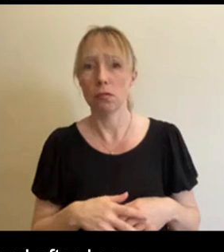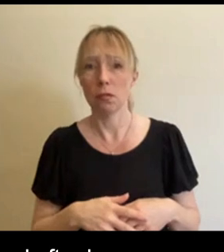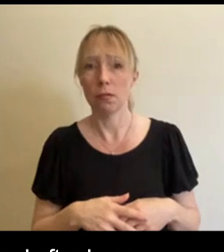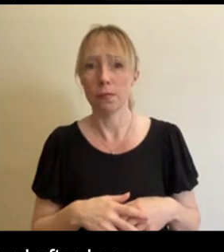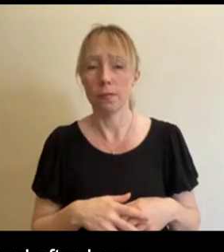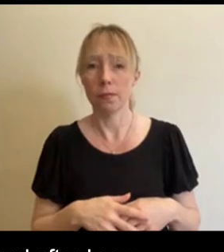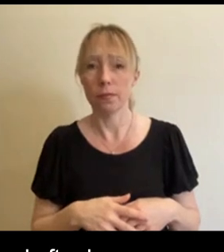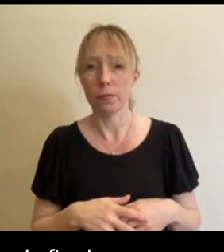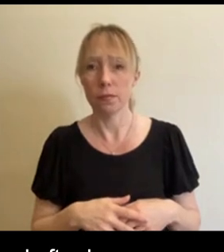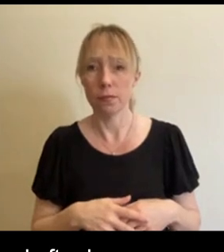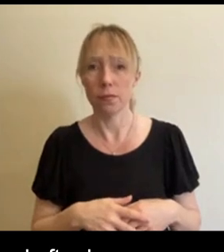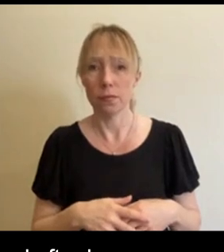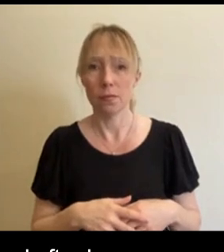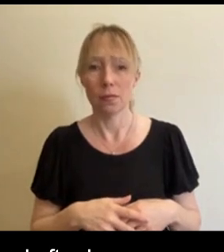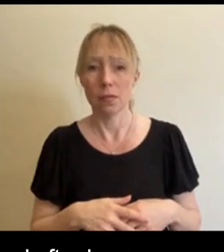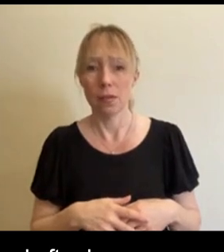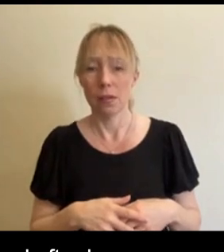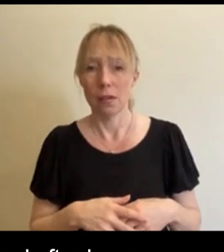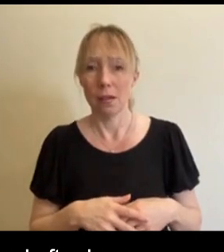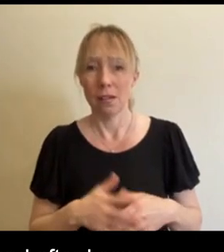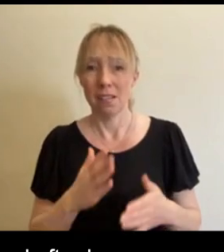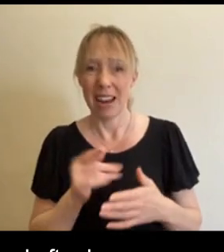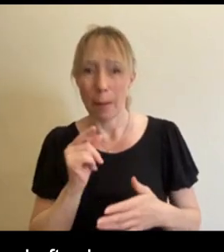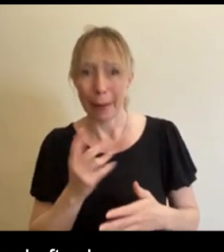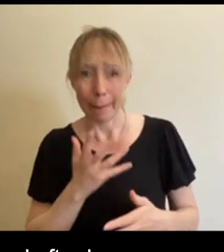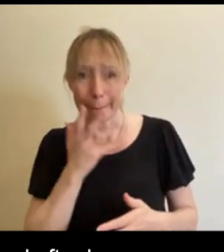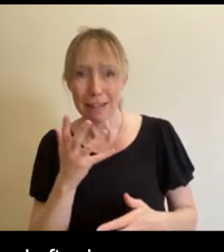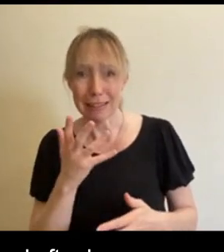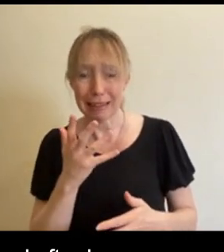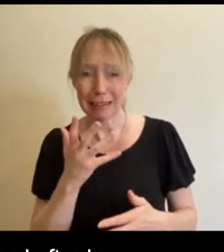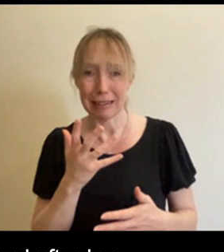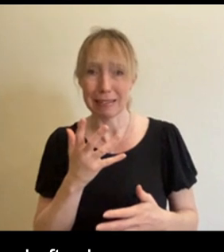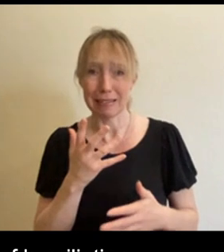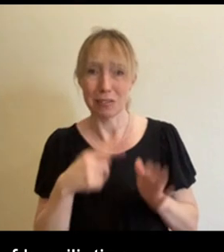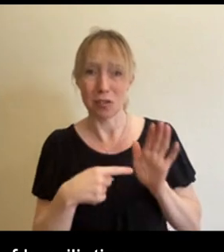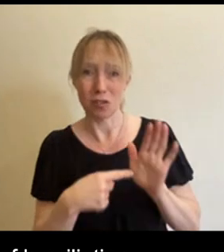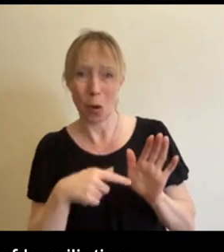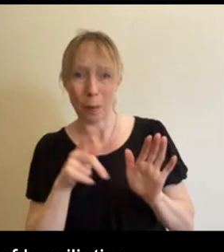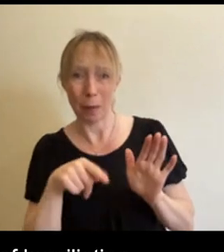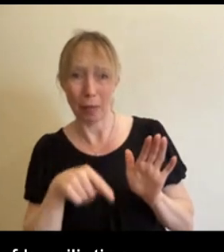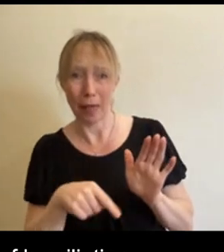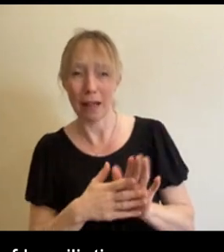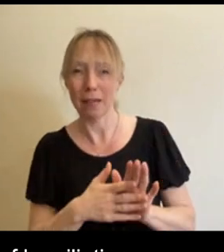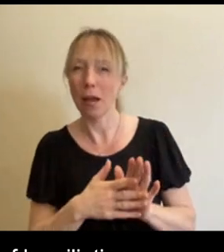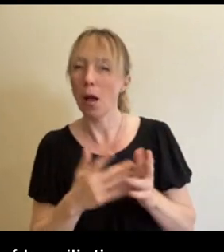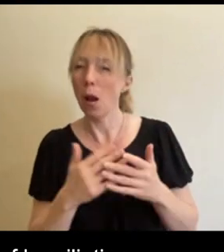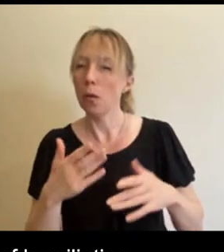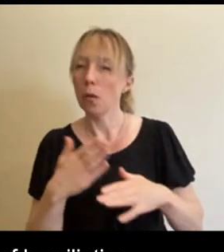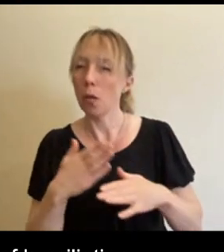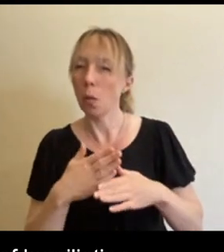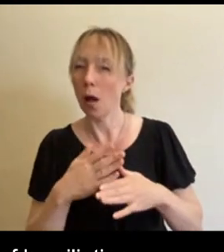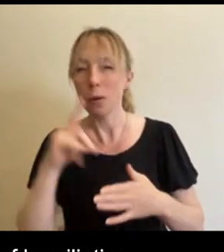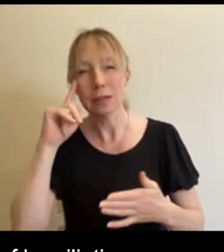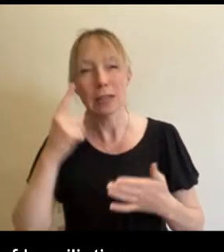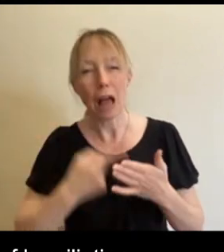You know, it's kind of humiliating and a bit embarrassing almost to show people this. So a lot of the work was really deciding if was even going to